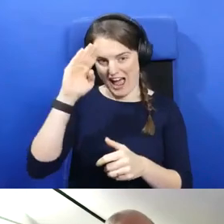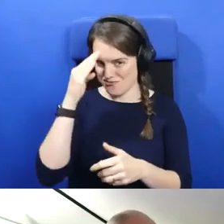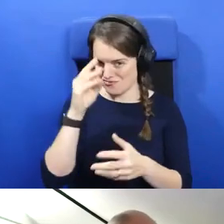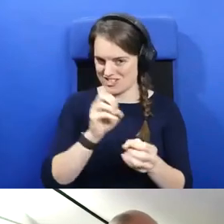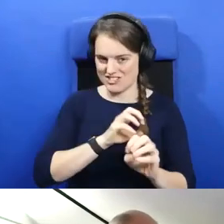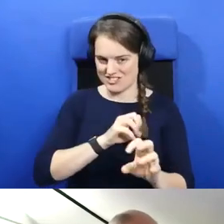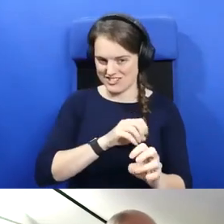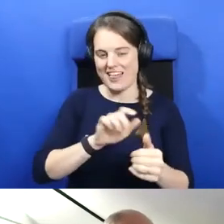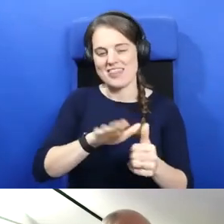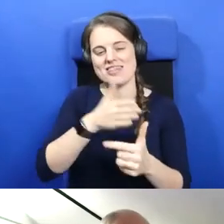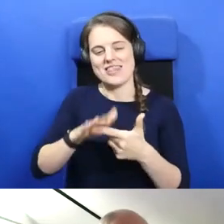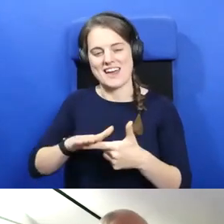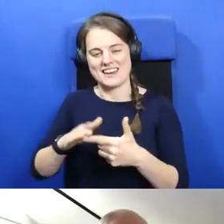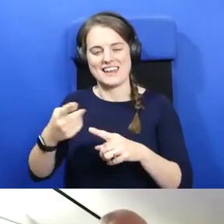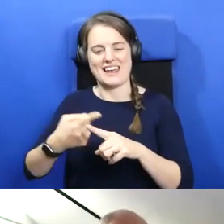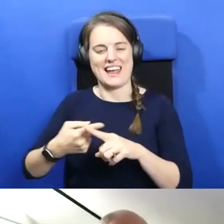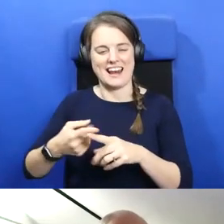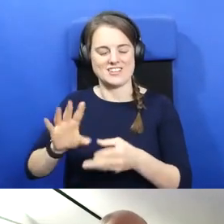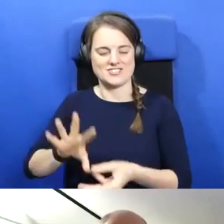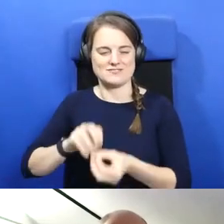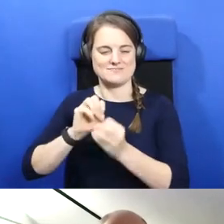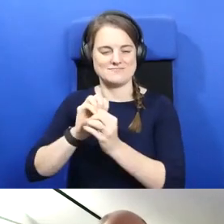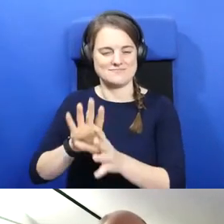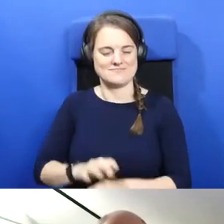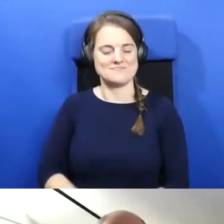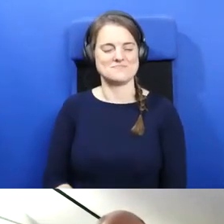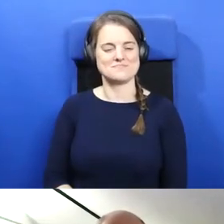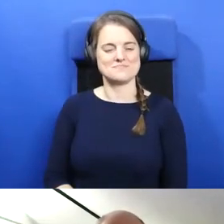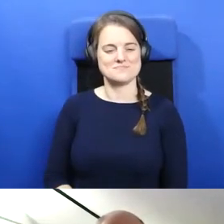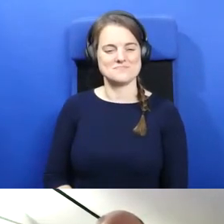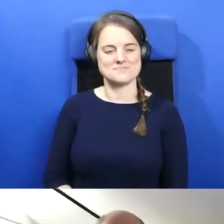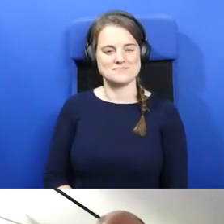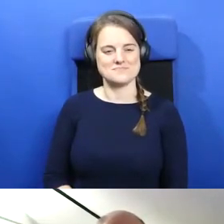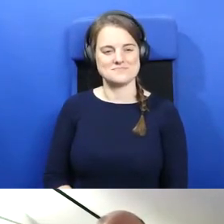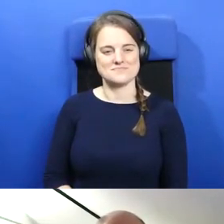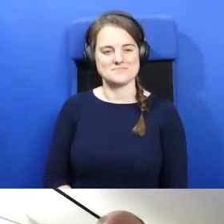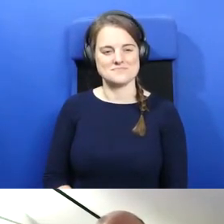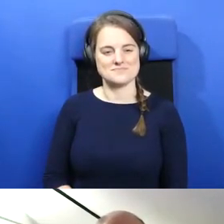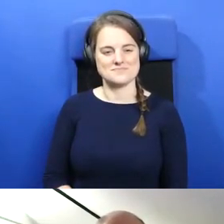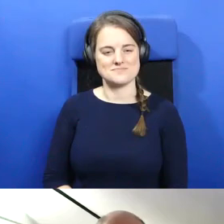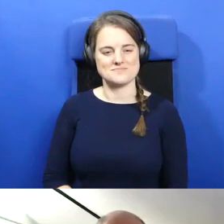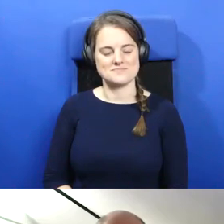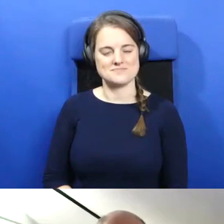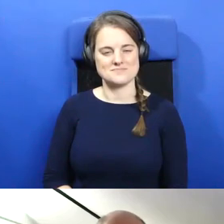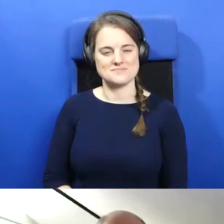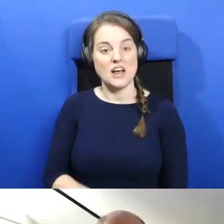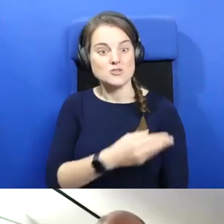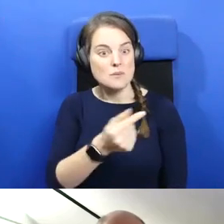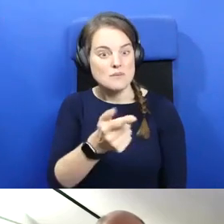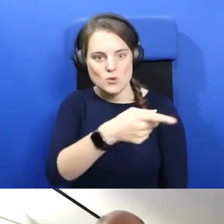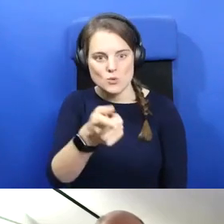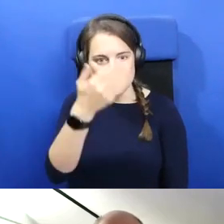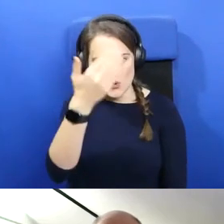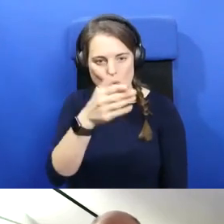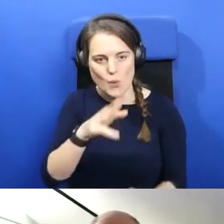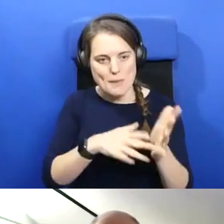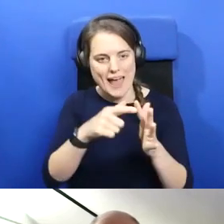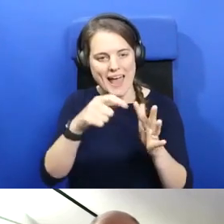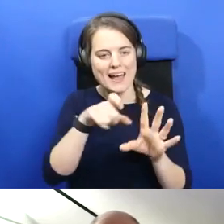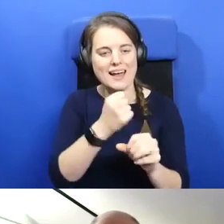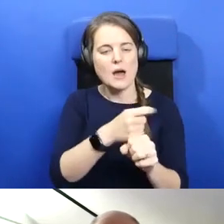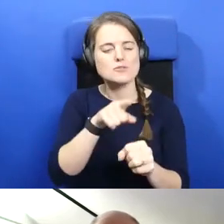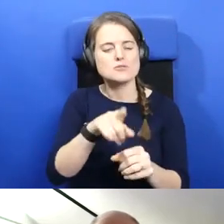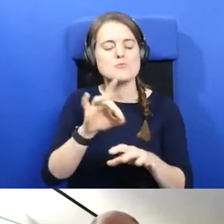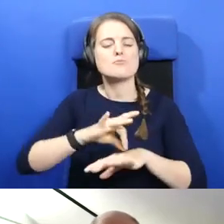I'm going talk to you about today. And I'm for those of you who aren't familiar with Meg, Professor Meg Beatman.